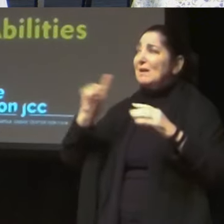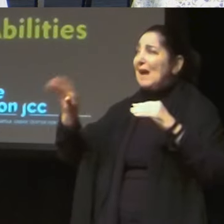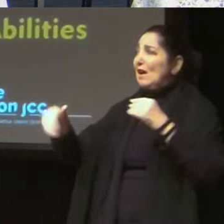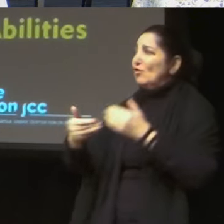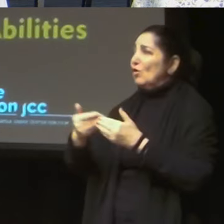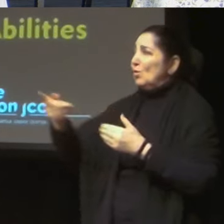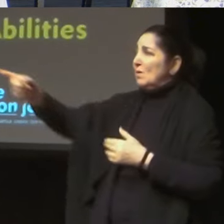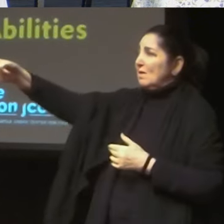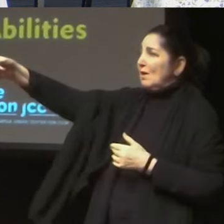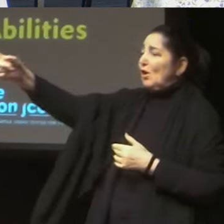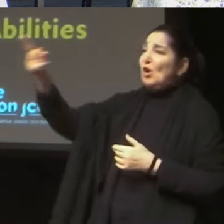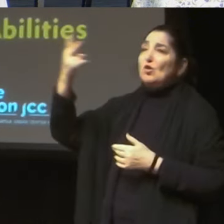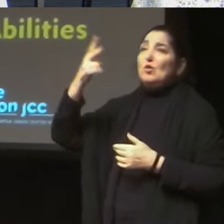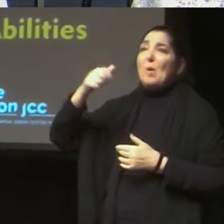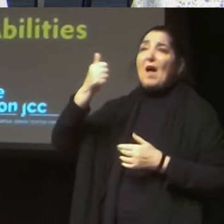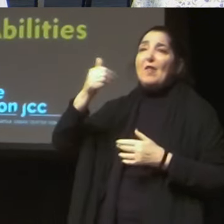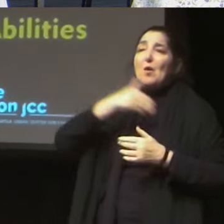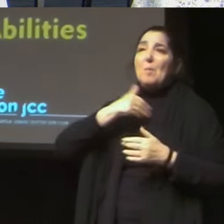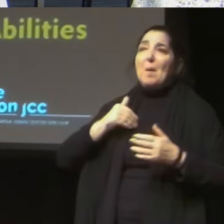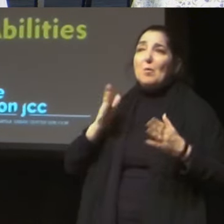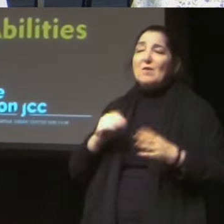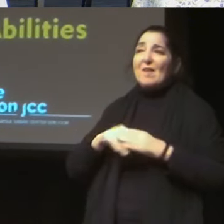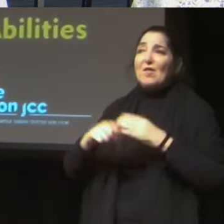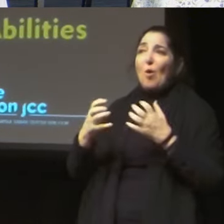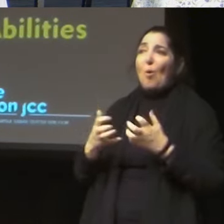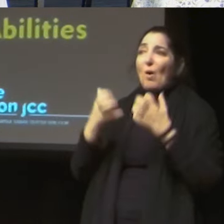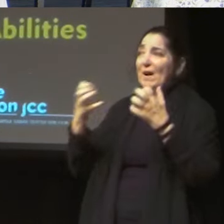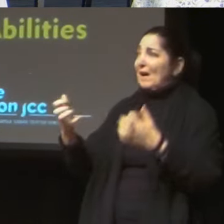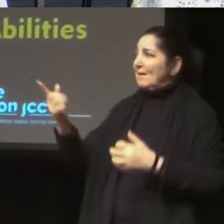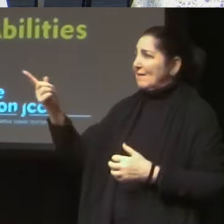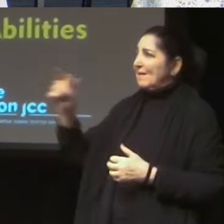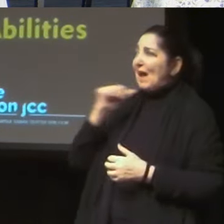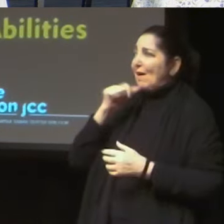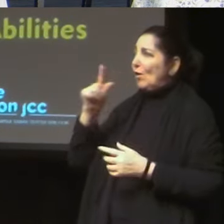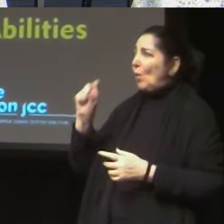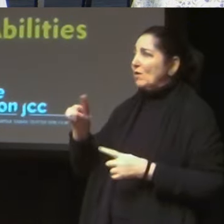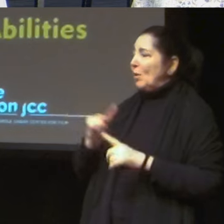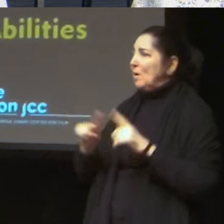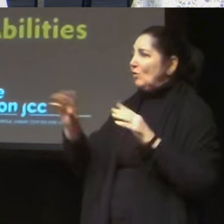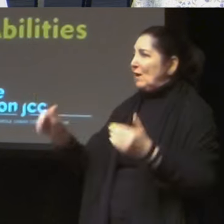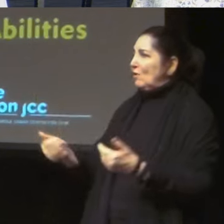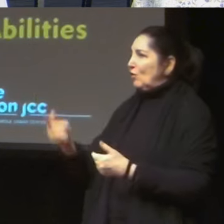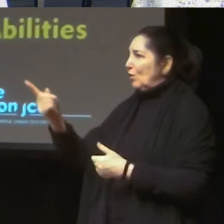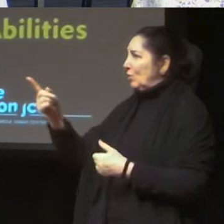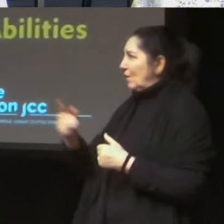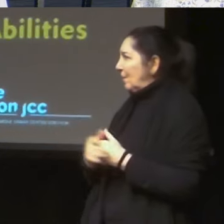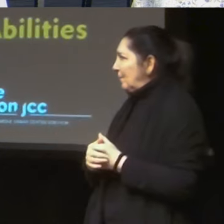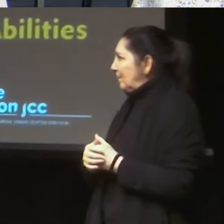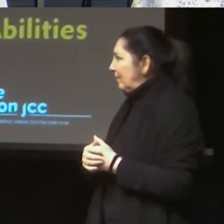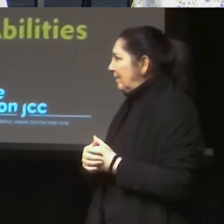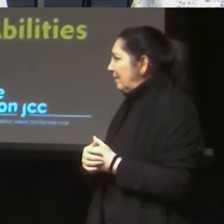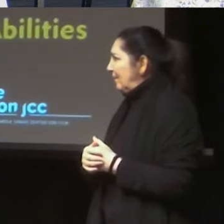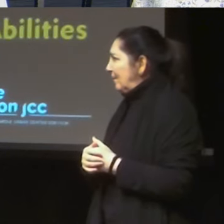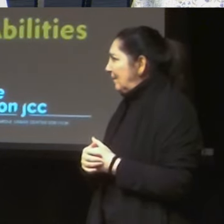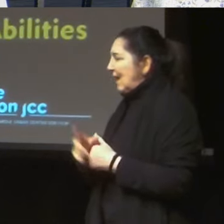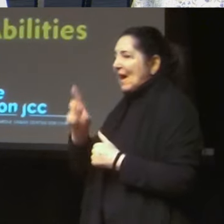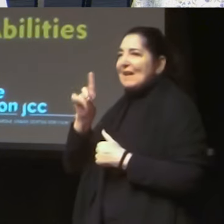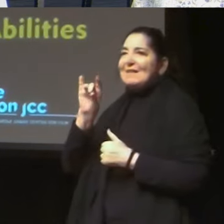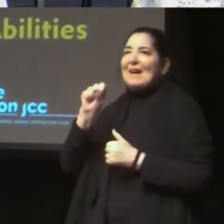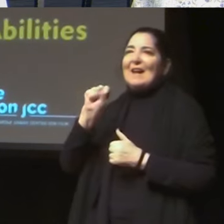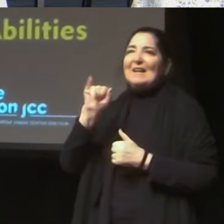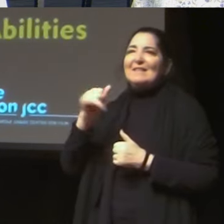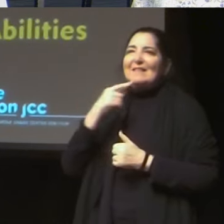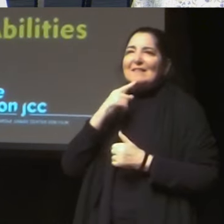first of all, I want to thank the three beautiful women there. My beautiful daughter-in-law Lauren.